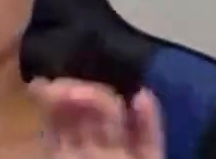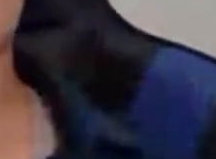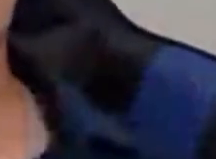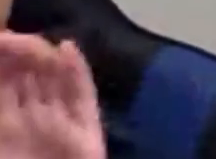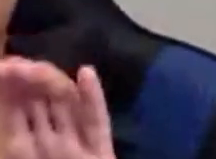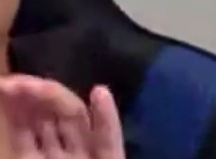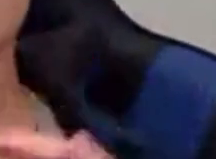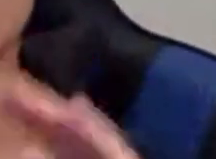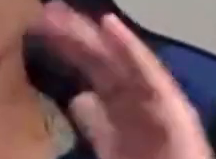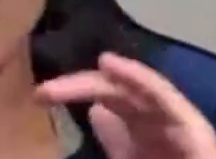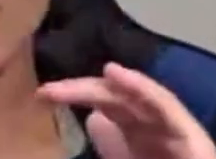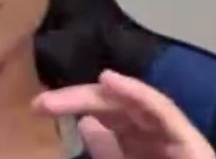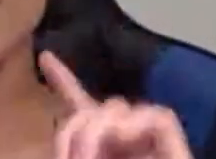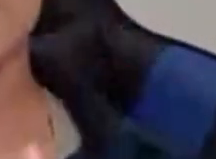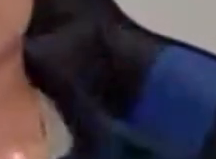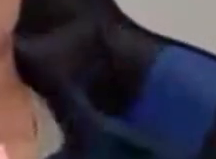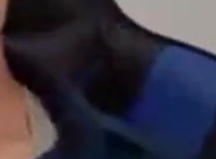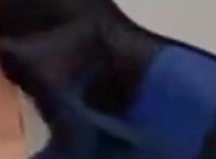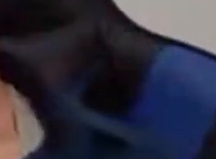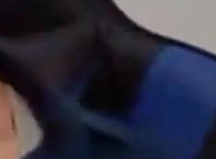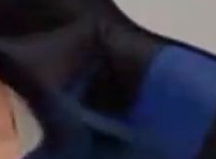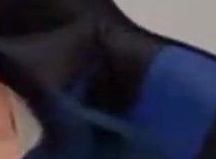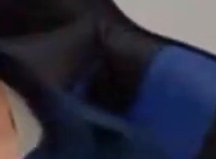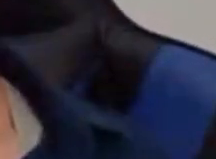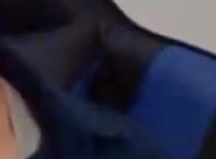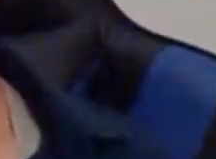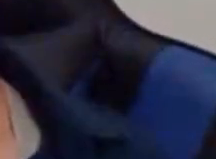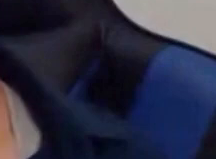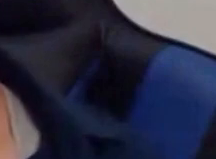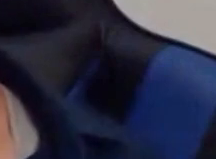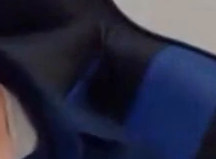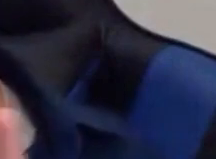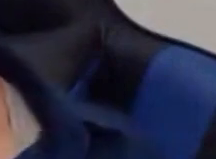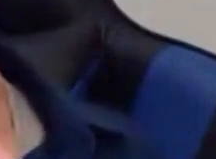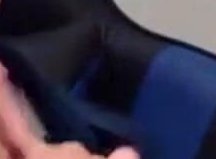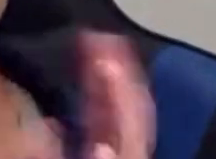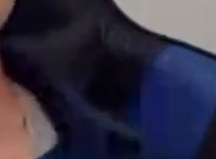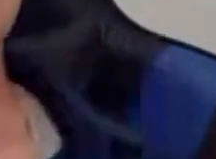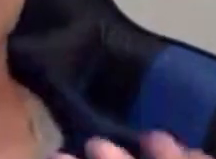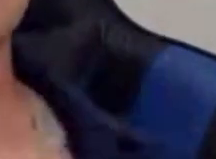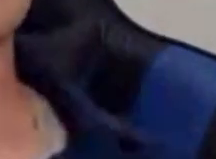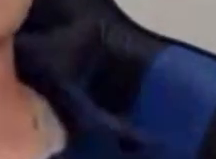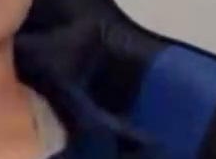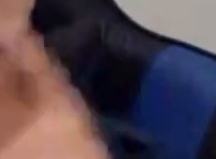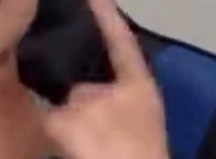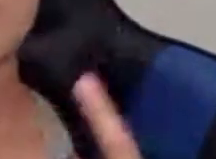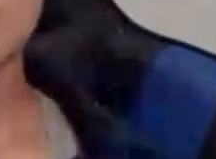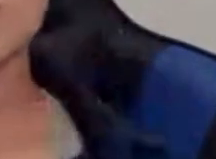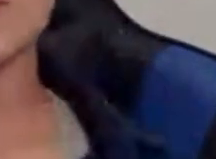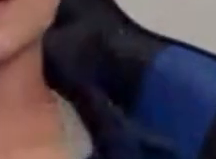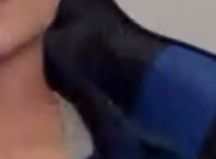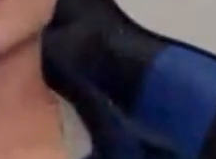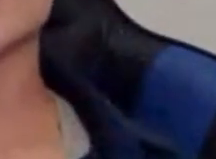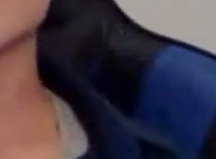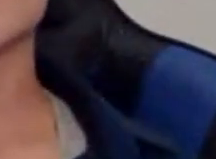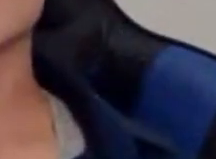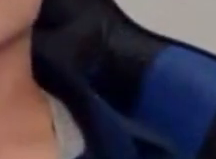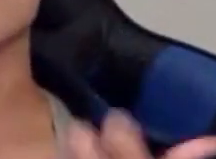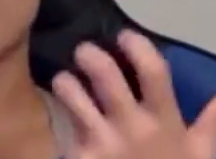I would say that considering the rates of sexual violence and incarceration